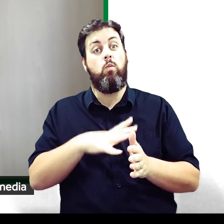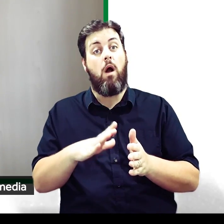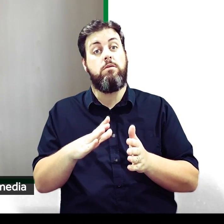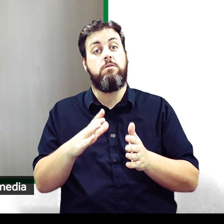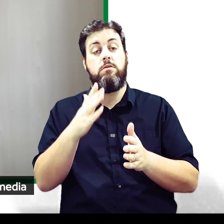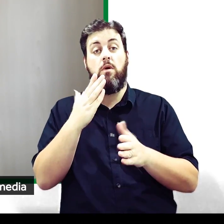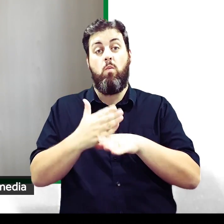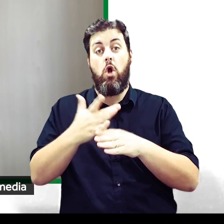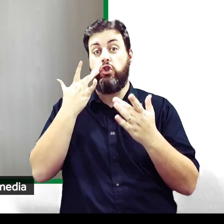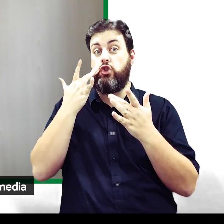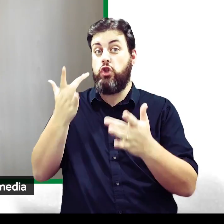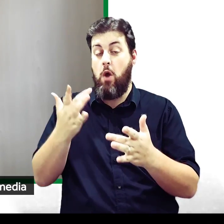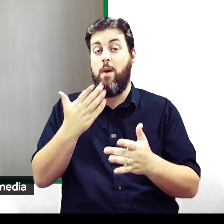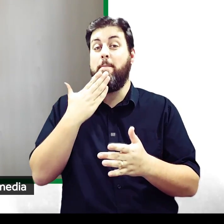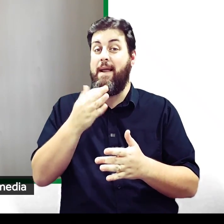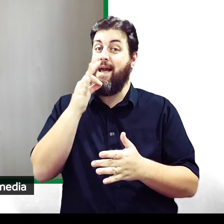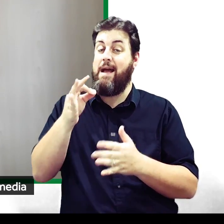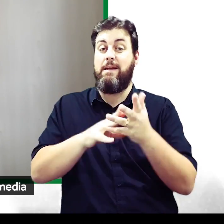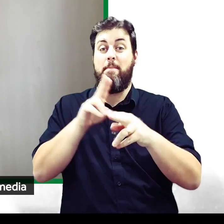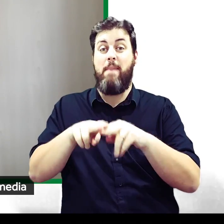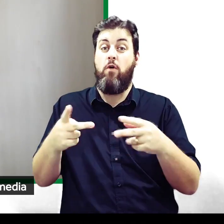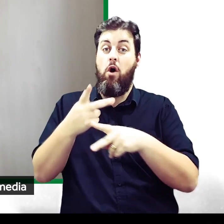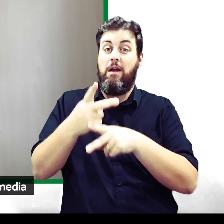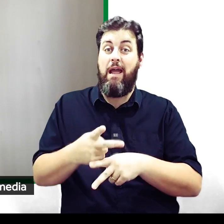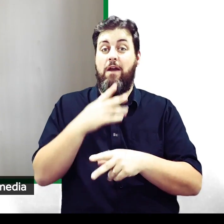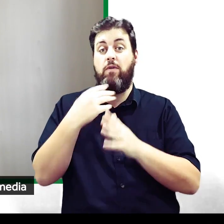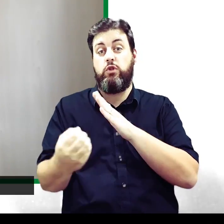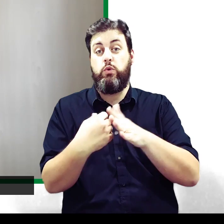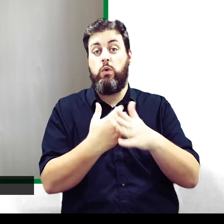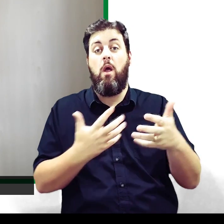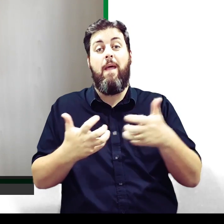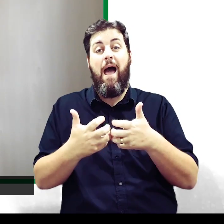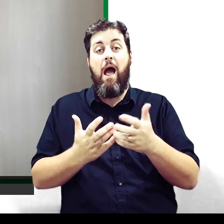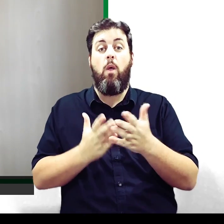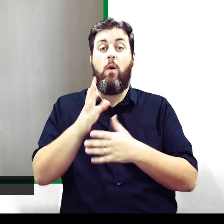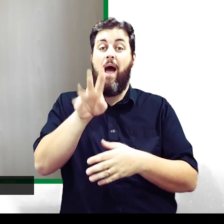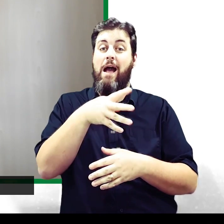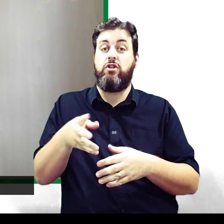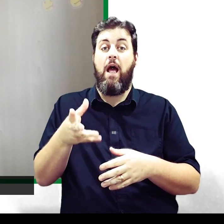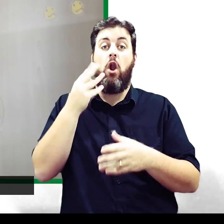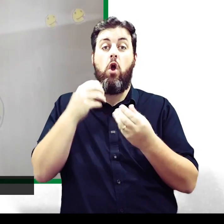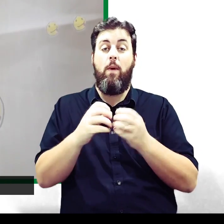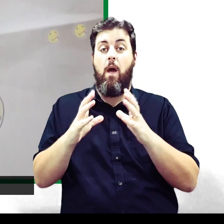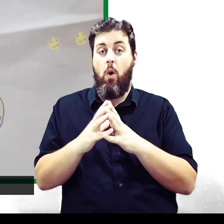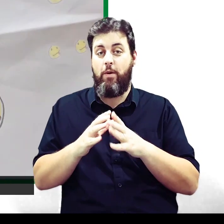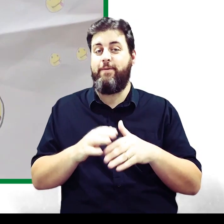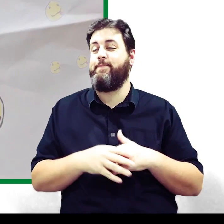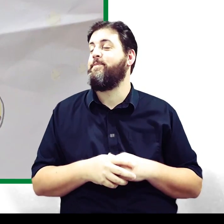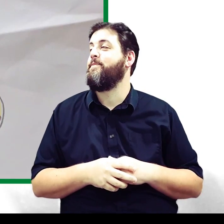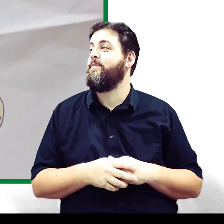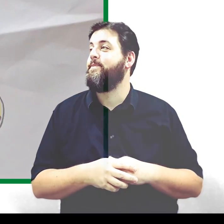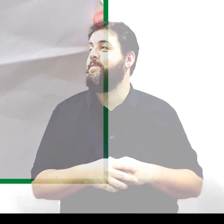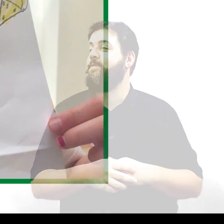to be shown in, then get a parent or carer to share on social media using the hashtag LearnWithOak. you